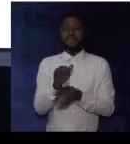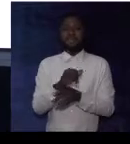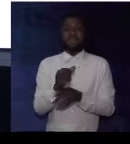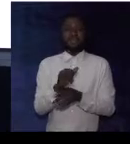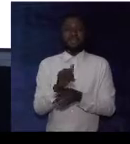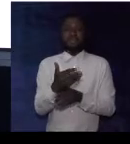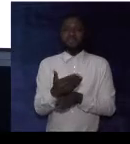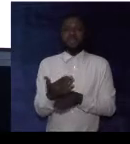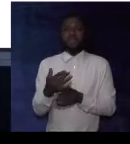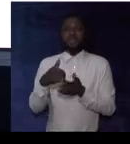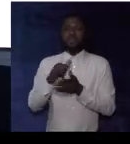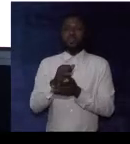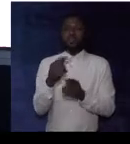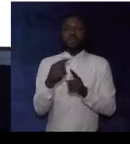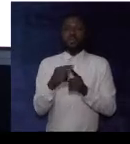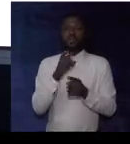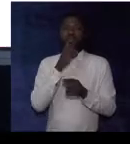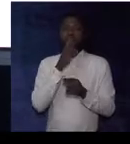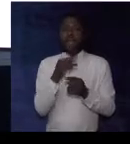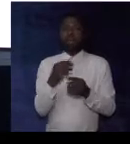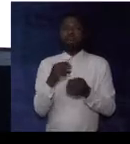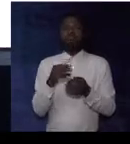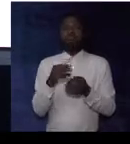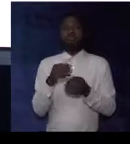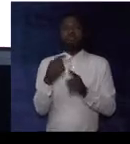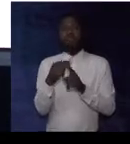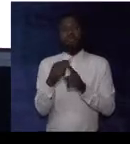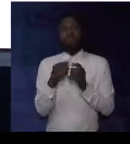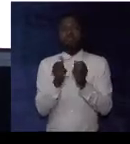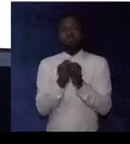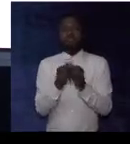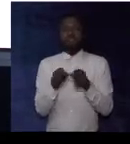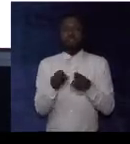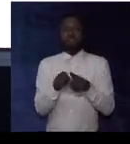the same thing. Those words are synonyms.